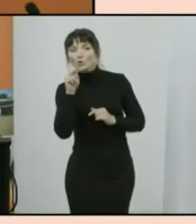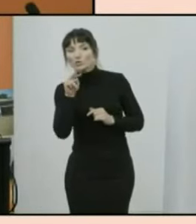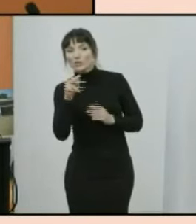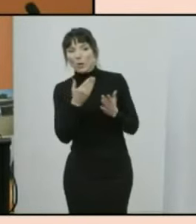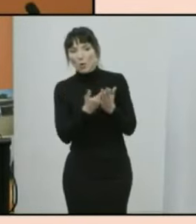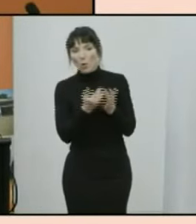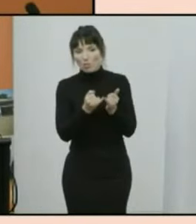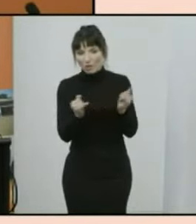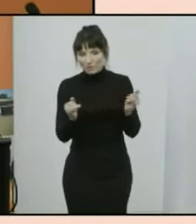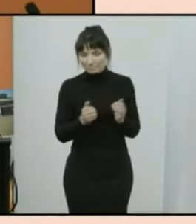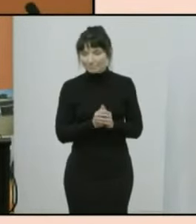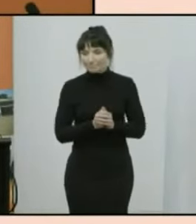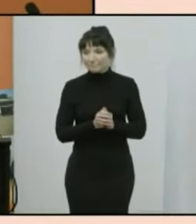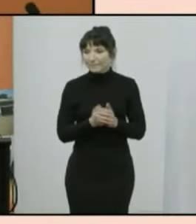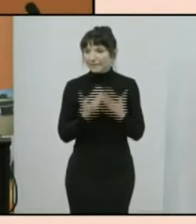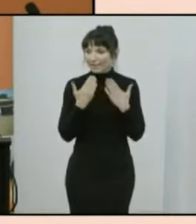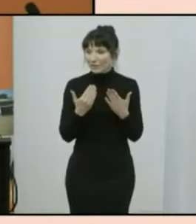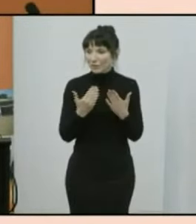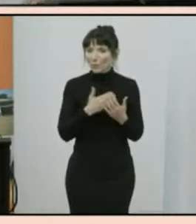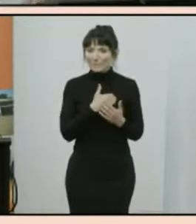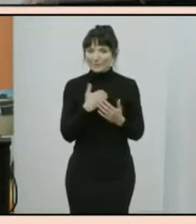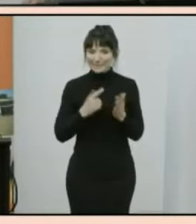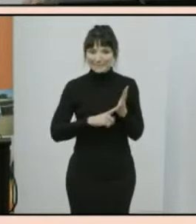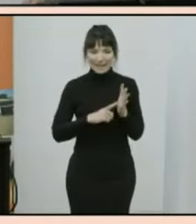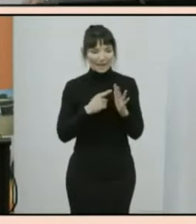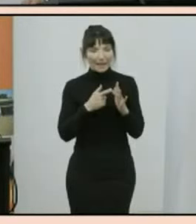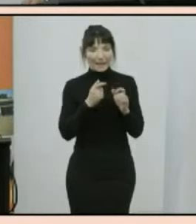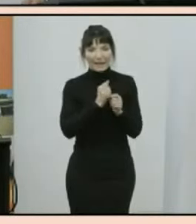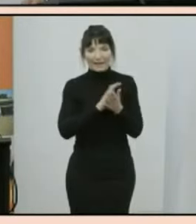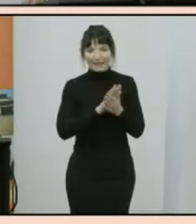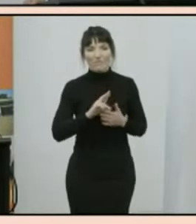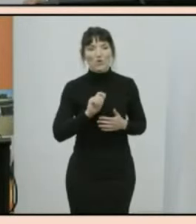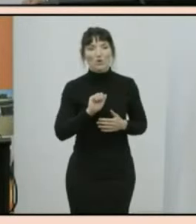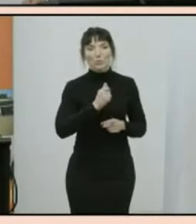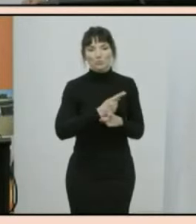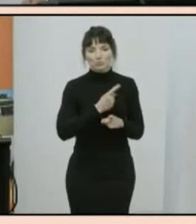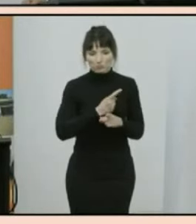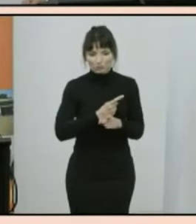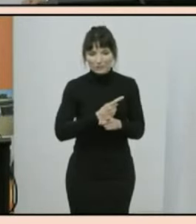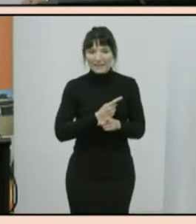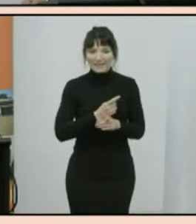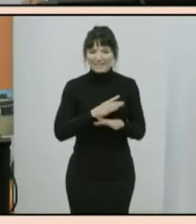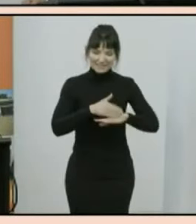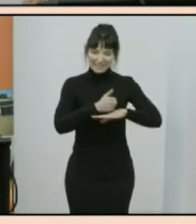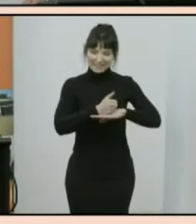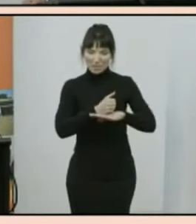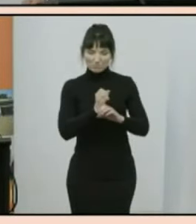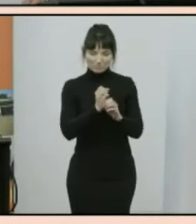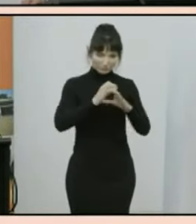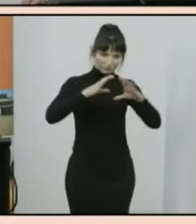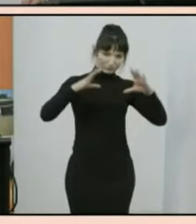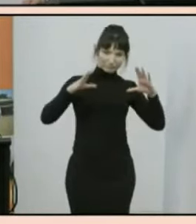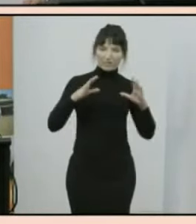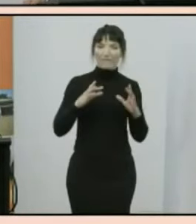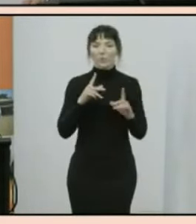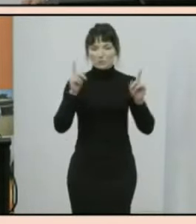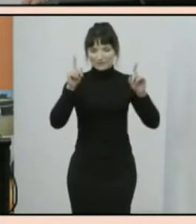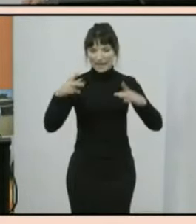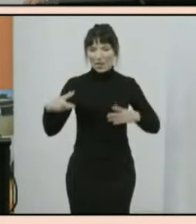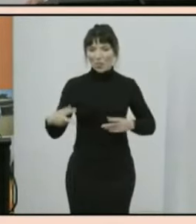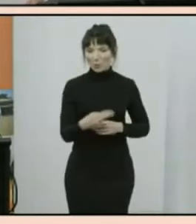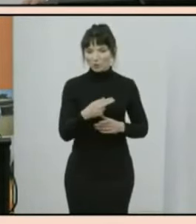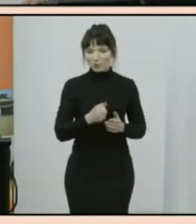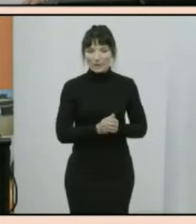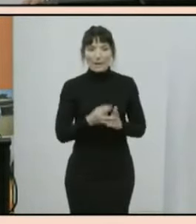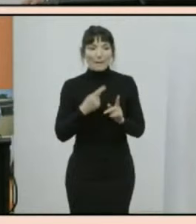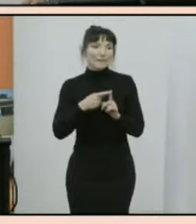thank you to minister lee for your opening remarks and for setting the scene for today's launch i'd also like to